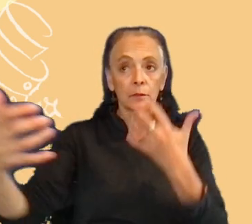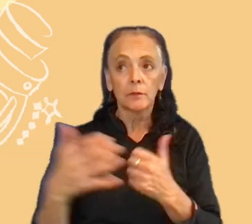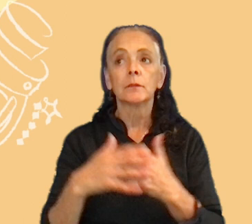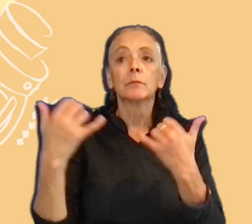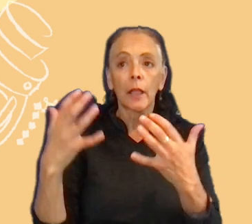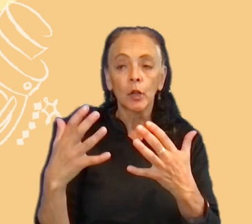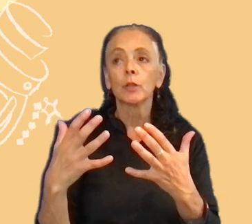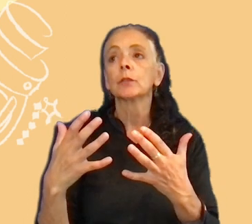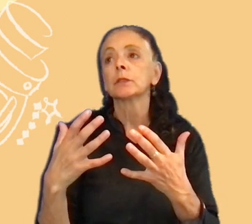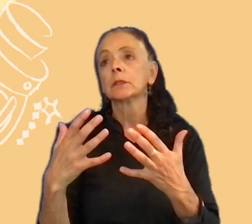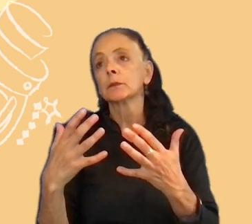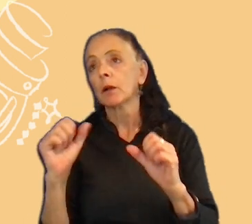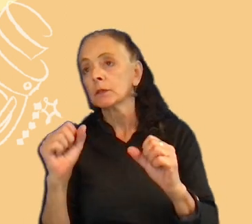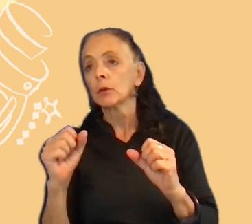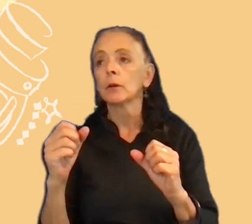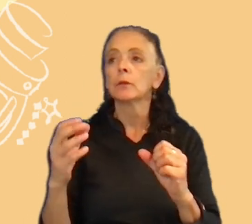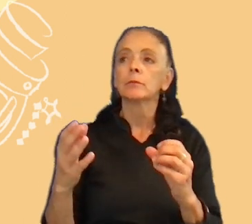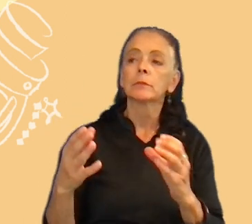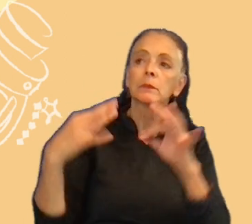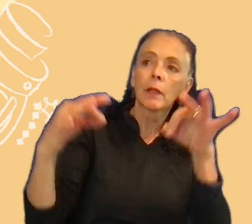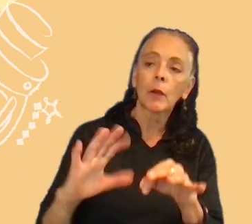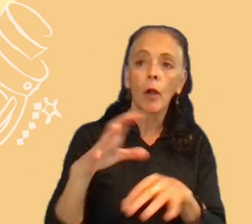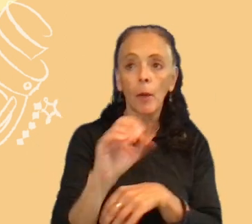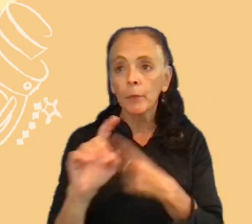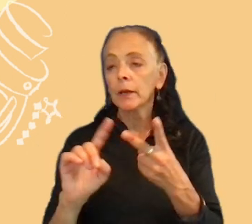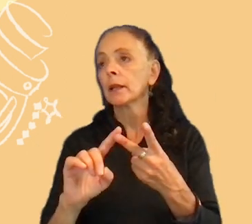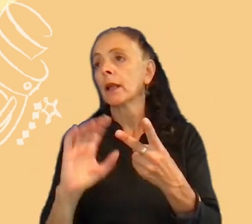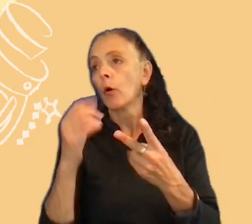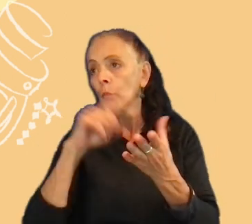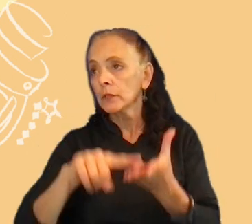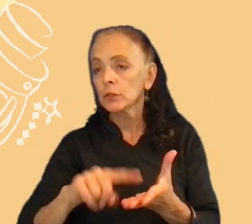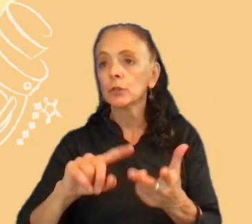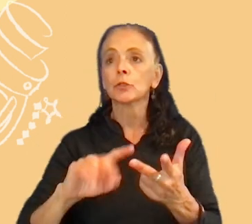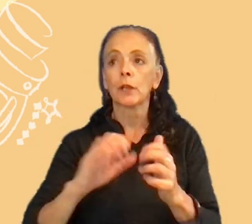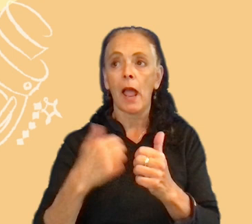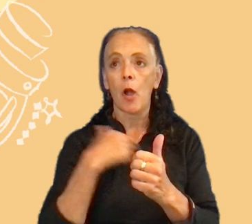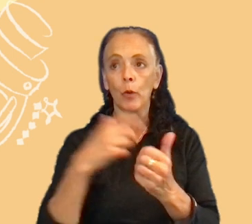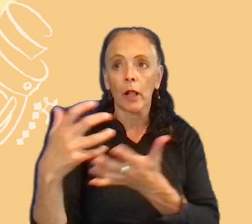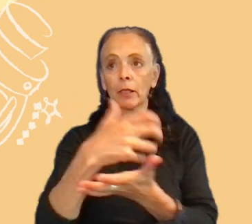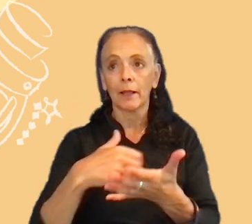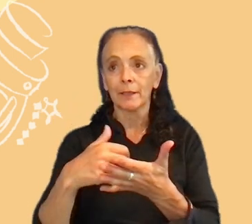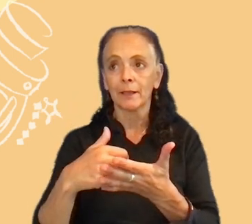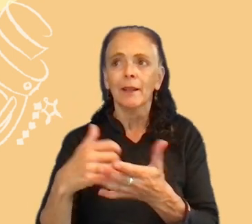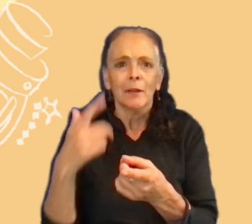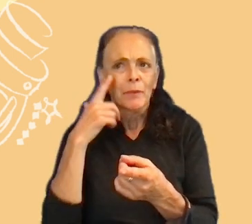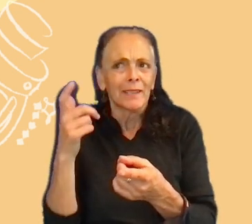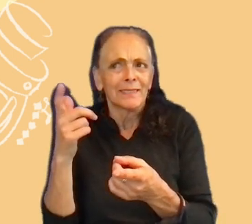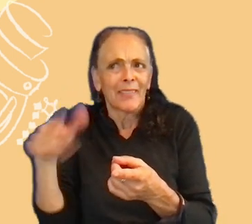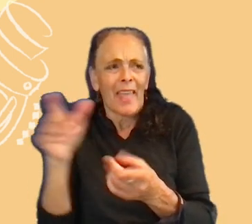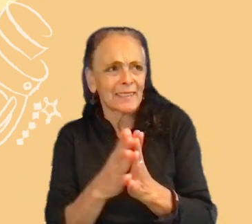company, the research, the way we collected the person's contact. Because they asked, how you got my phone number?